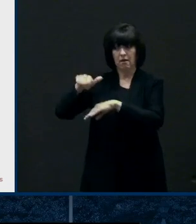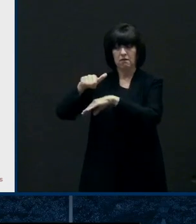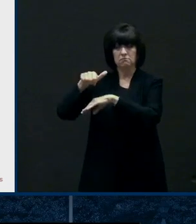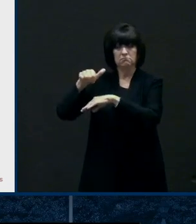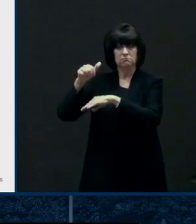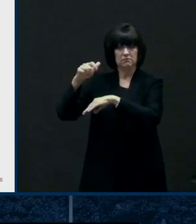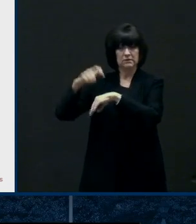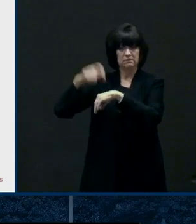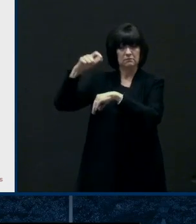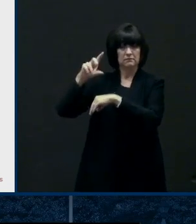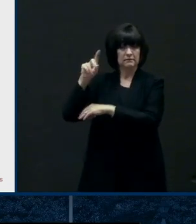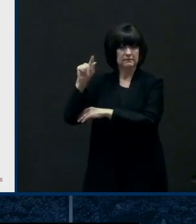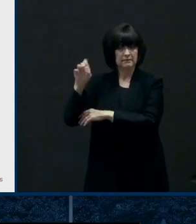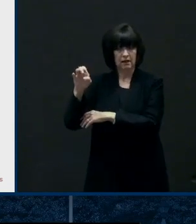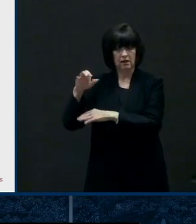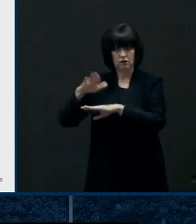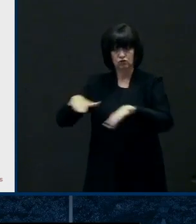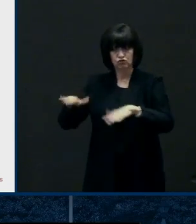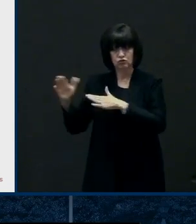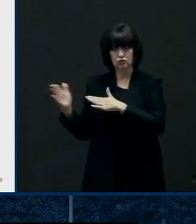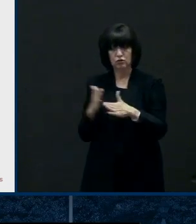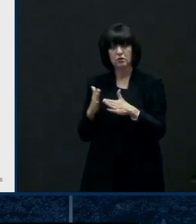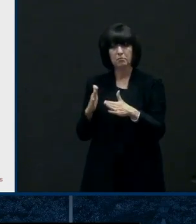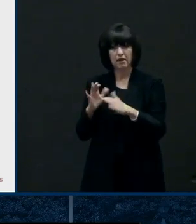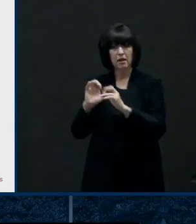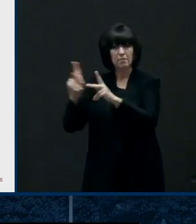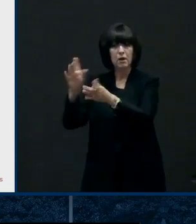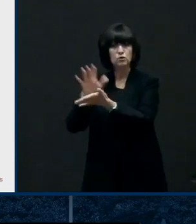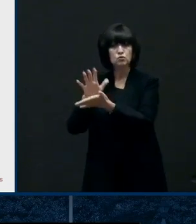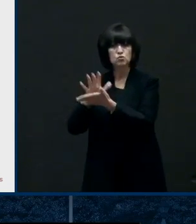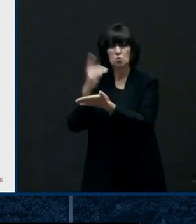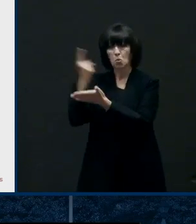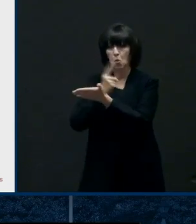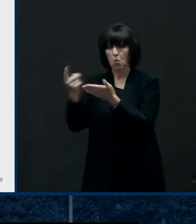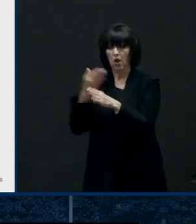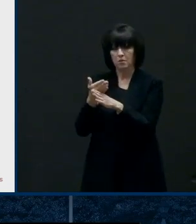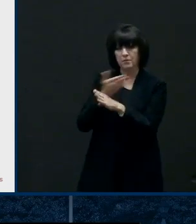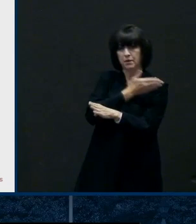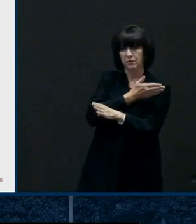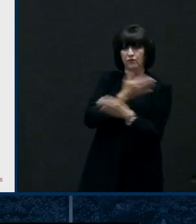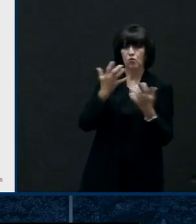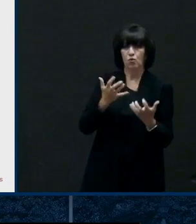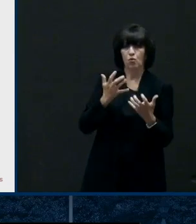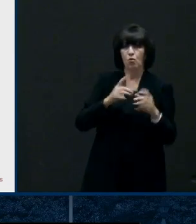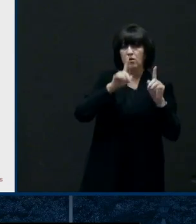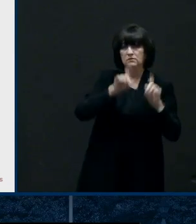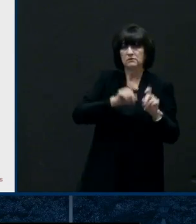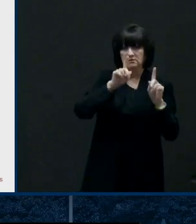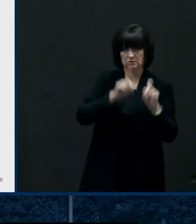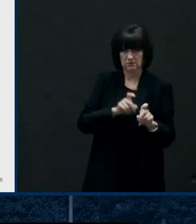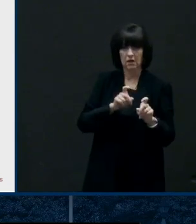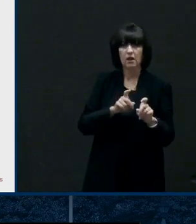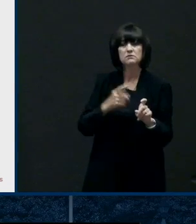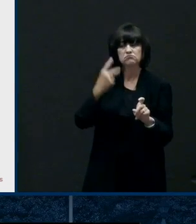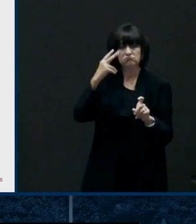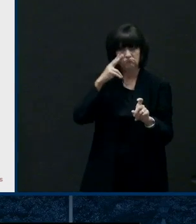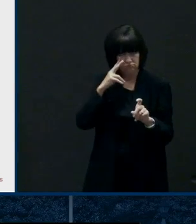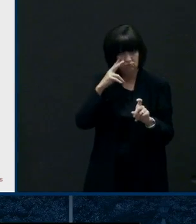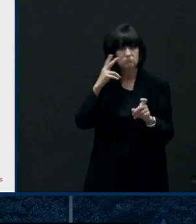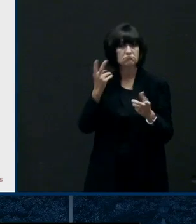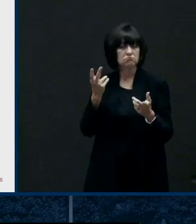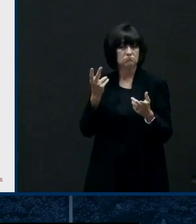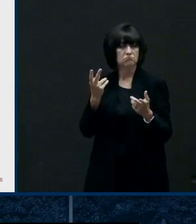however right now you know this is kind of in flux as we know some school districts are deciding what model they're going with and what date they are going to be going back so